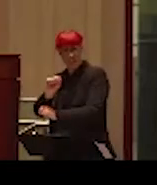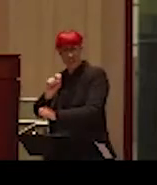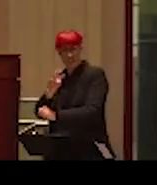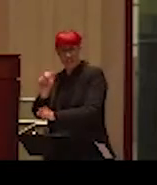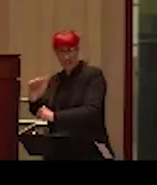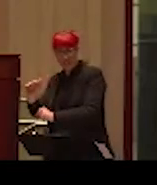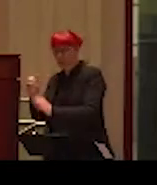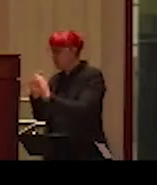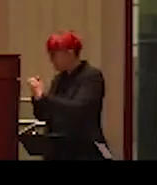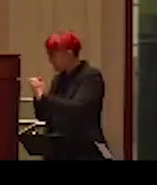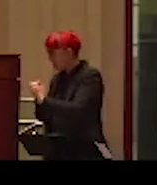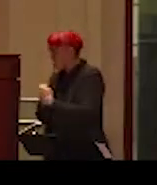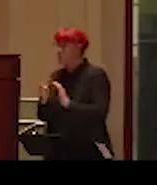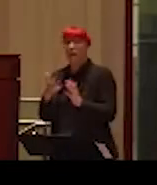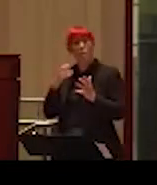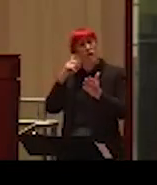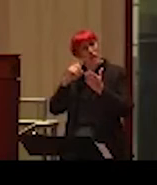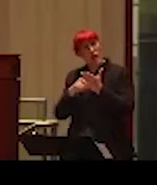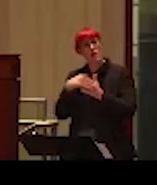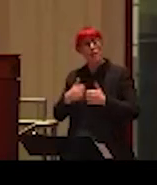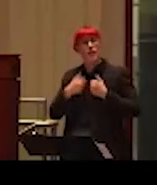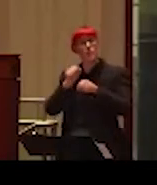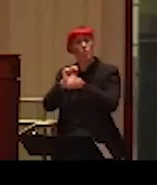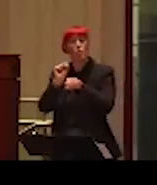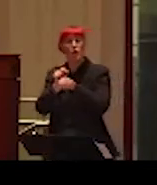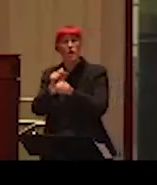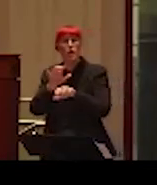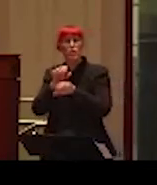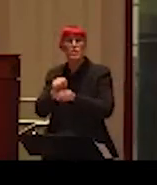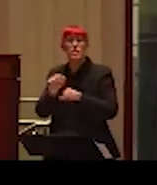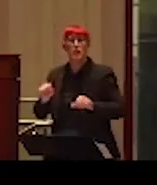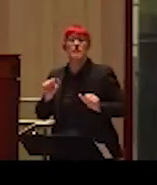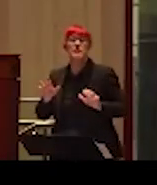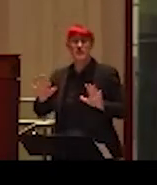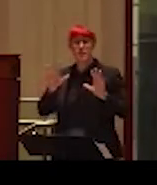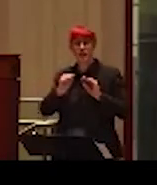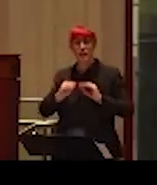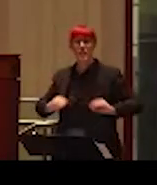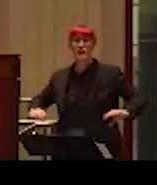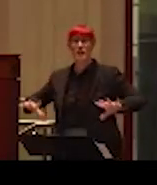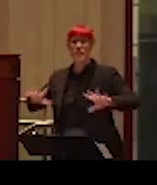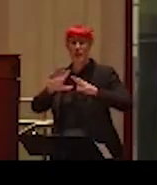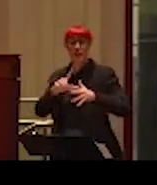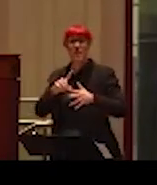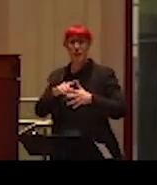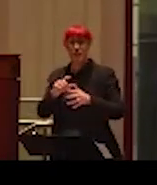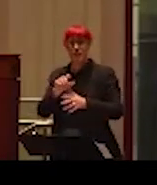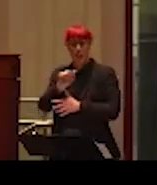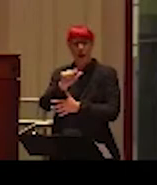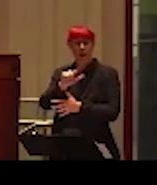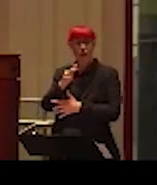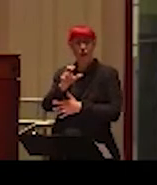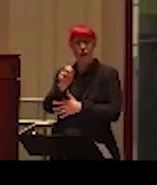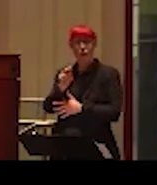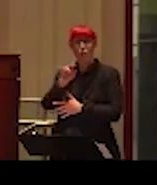I live and work on the traditional and unceded territory of the Algonquin Anishinaabeg peoples. And I'm thankful